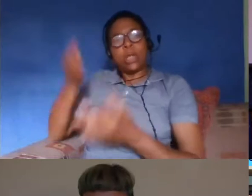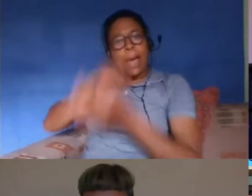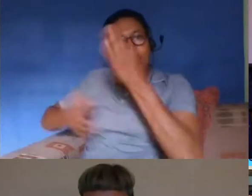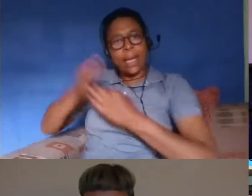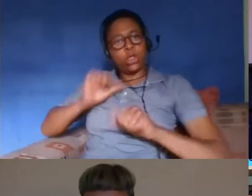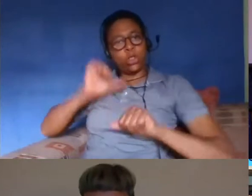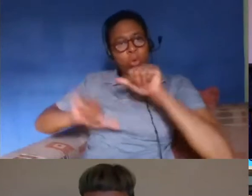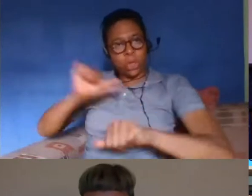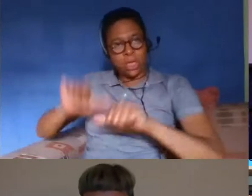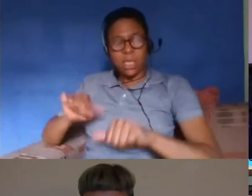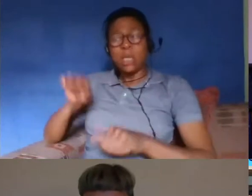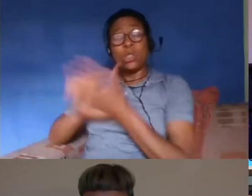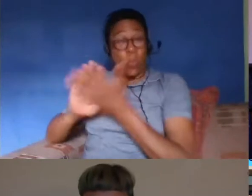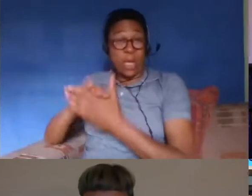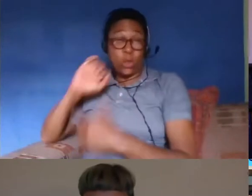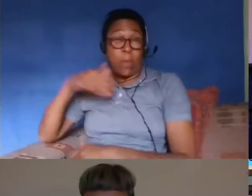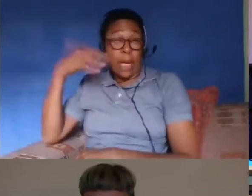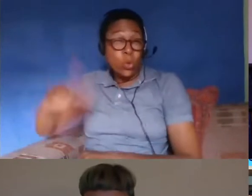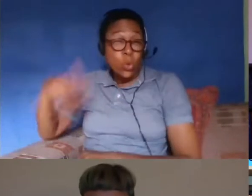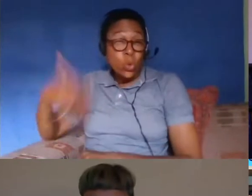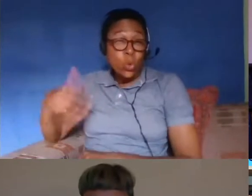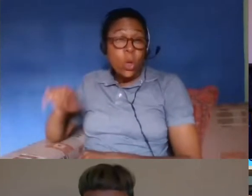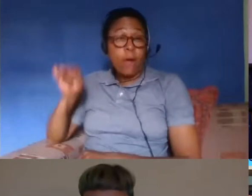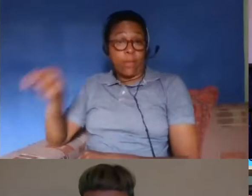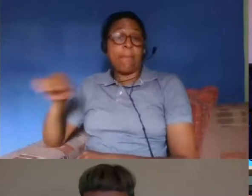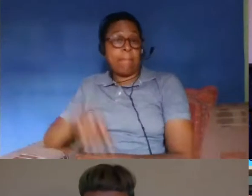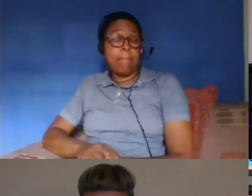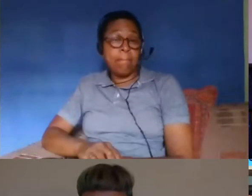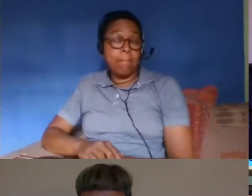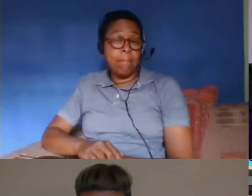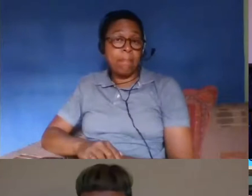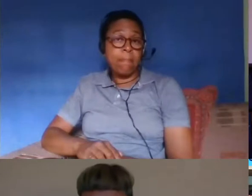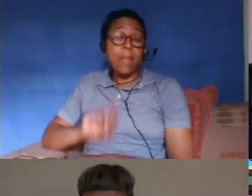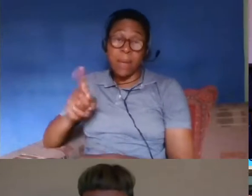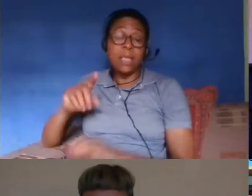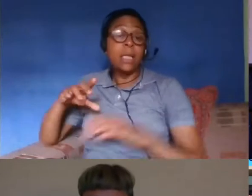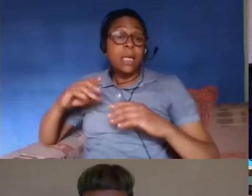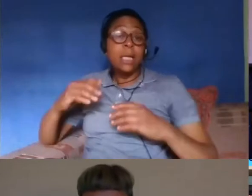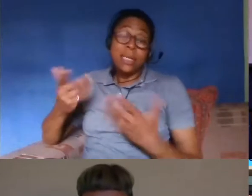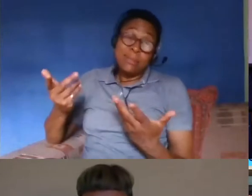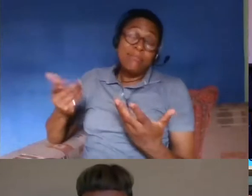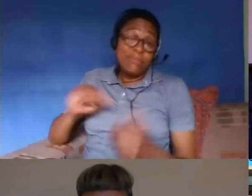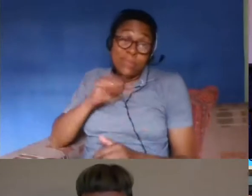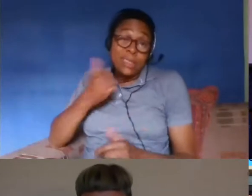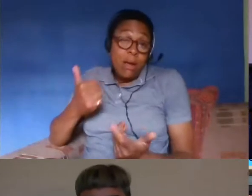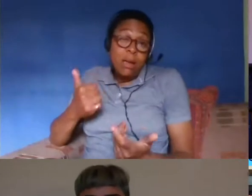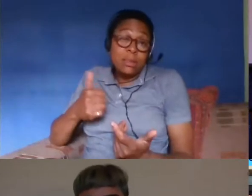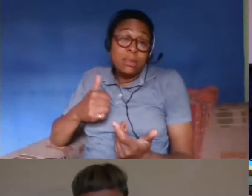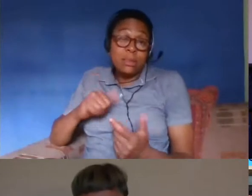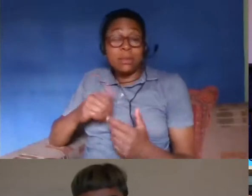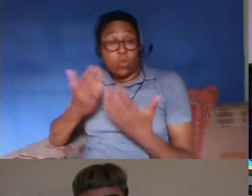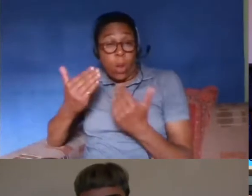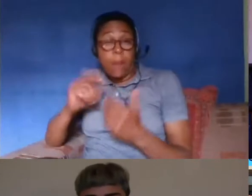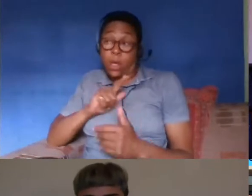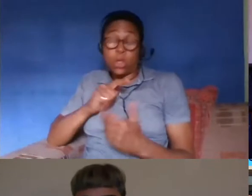citizenship if that's what they want um but you know it it's welcome there are obviously some really serious things going on in hong kong and